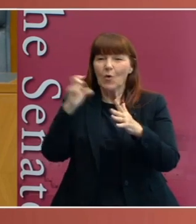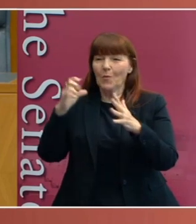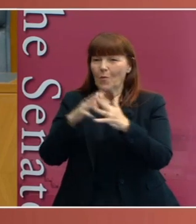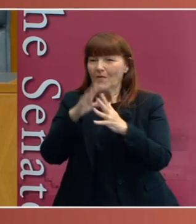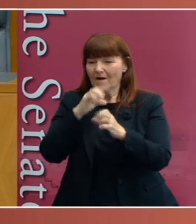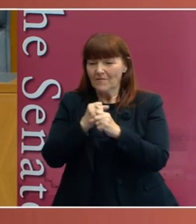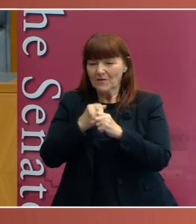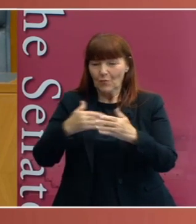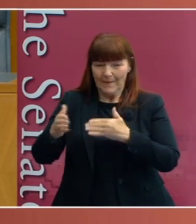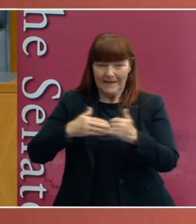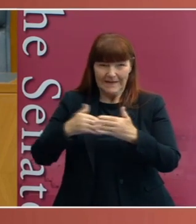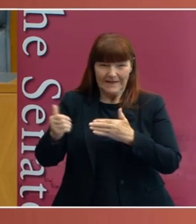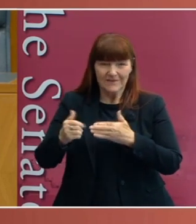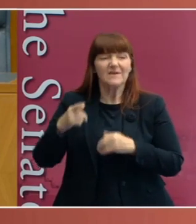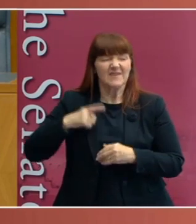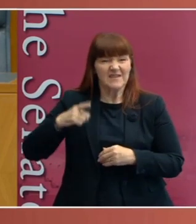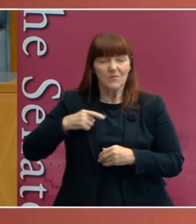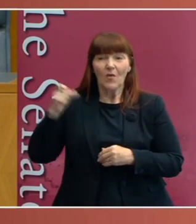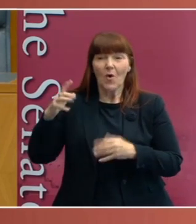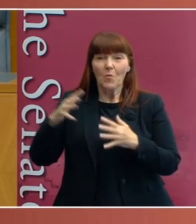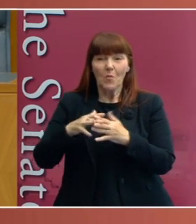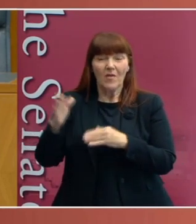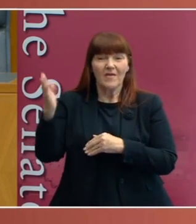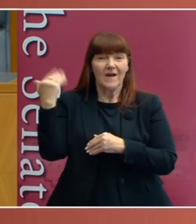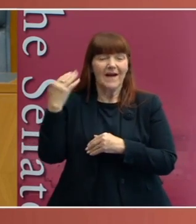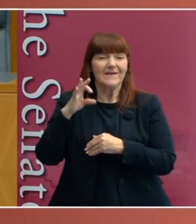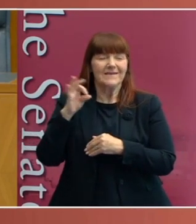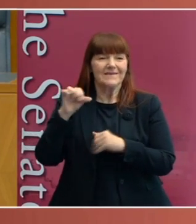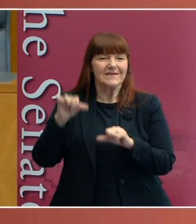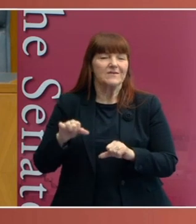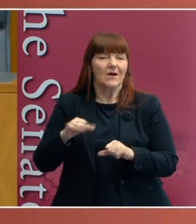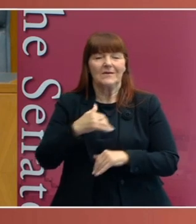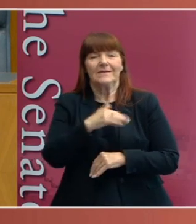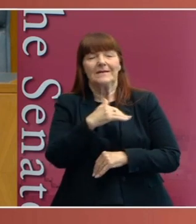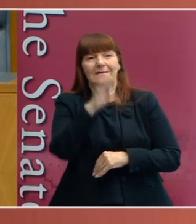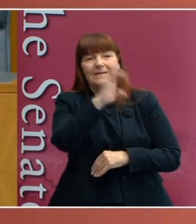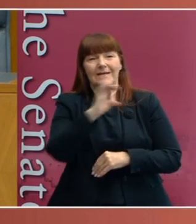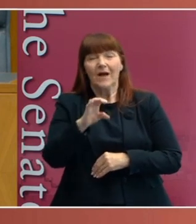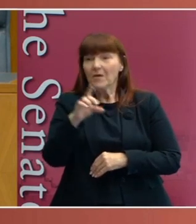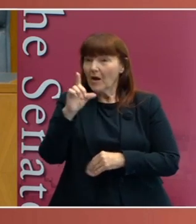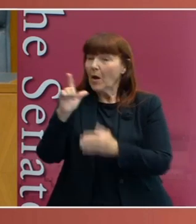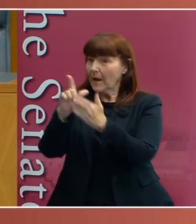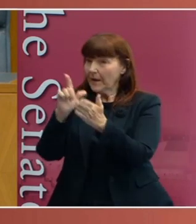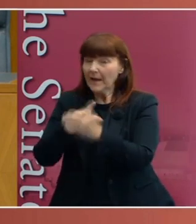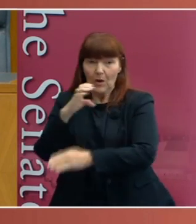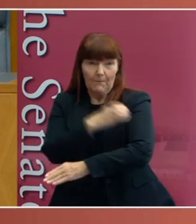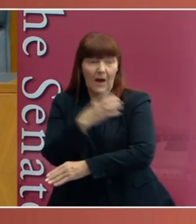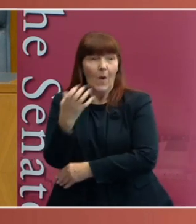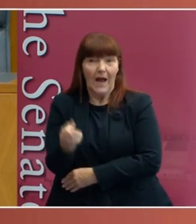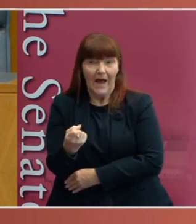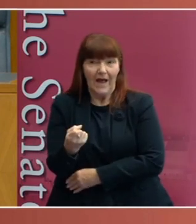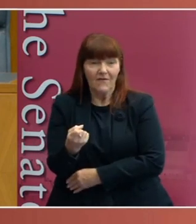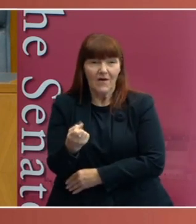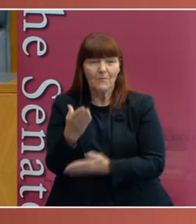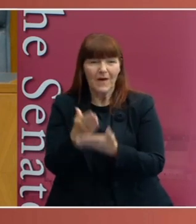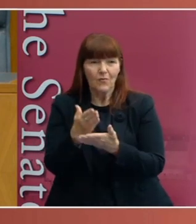And this, again, is probably why the Commonwealth did not pursue that course. It's not a lack of legal power, but rather the